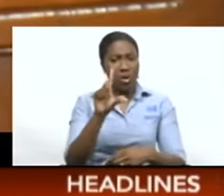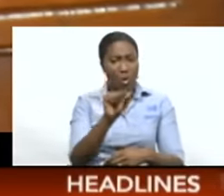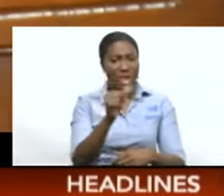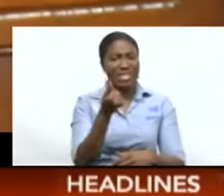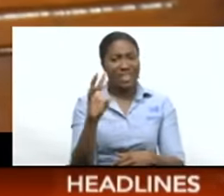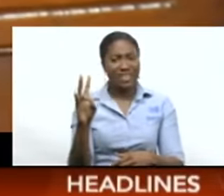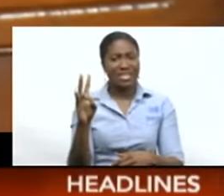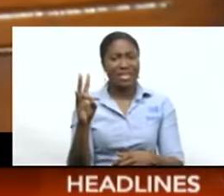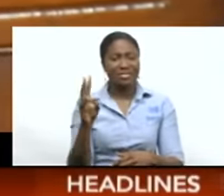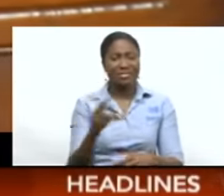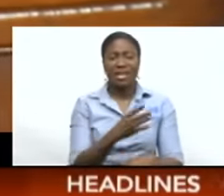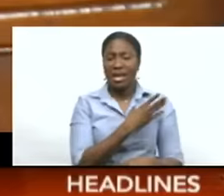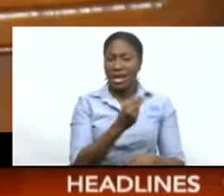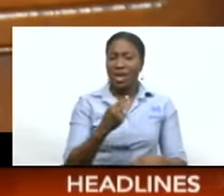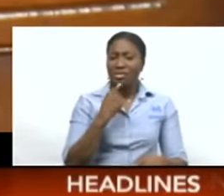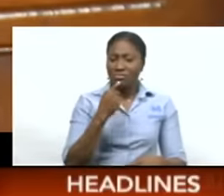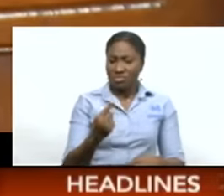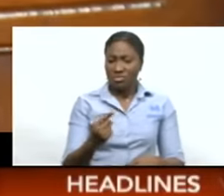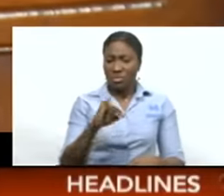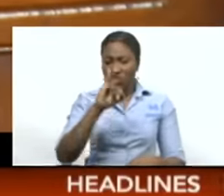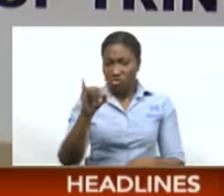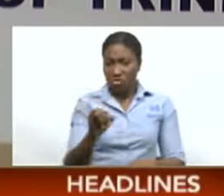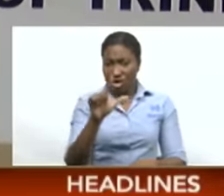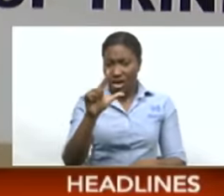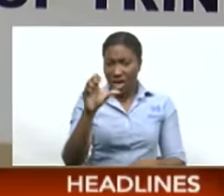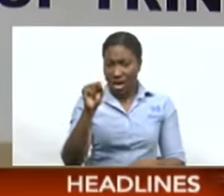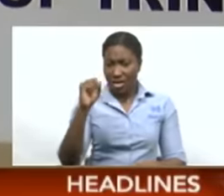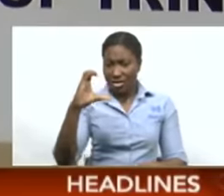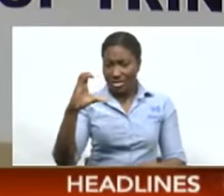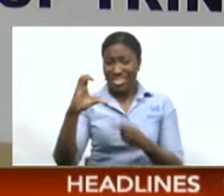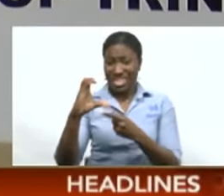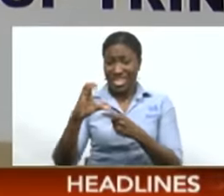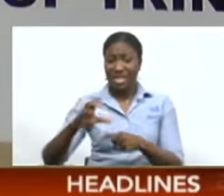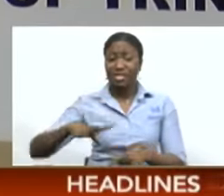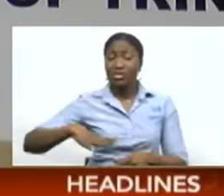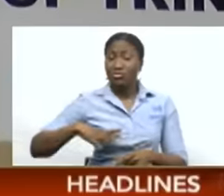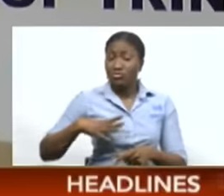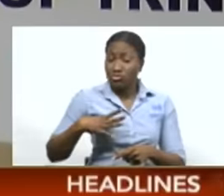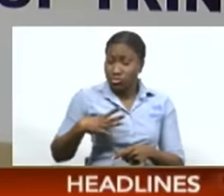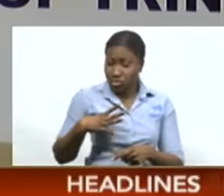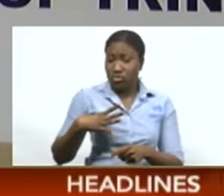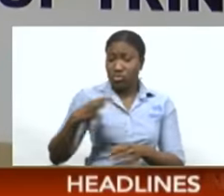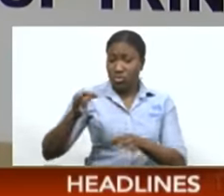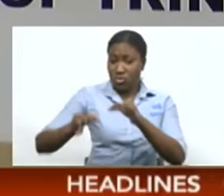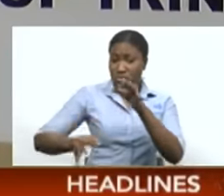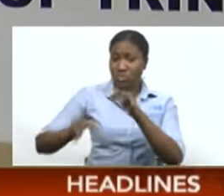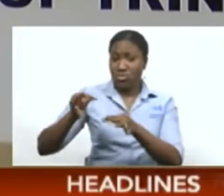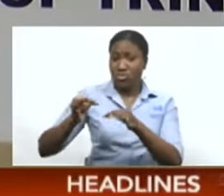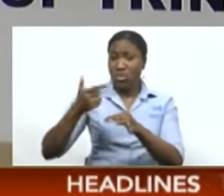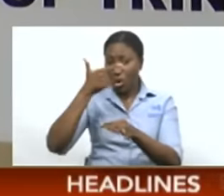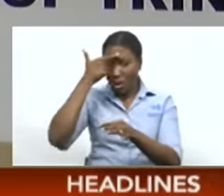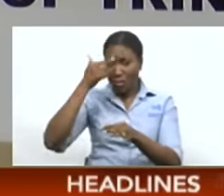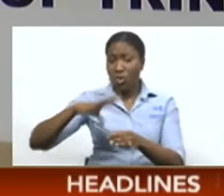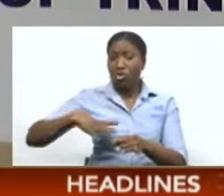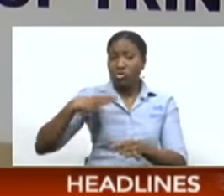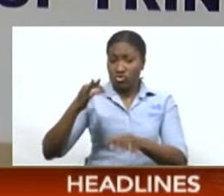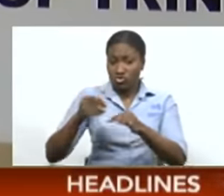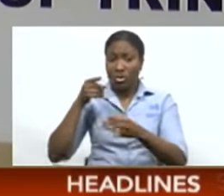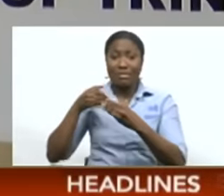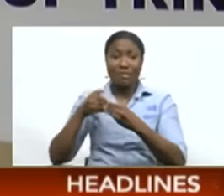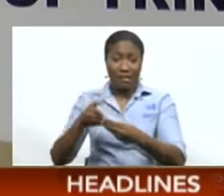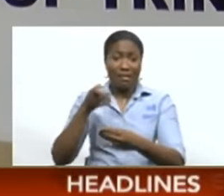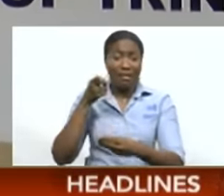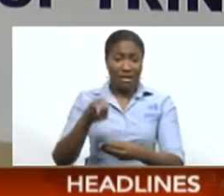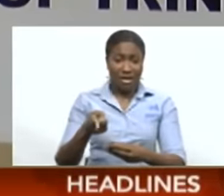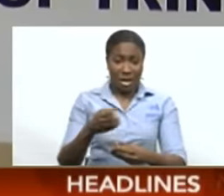Noting that the JLSC is the most senior of all service commissions since it is chaired by the Chief Justice, the LATS